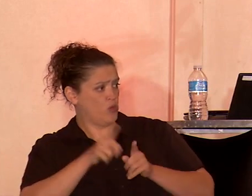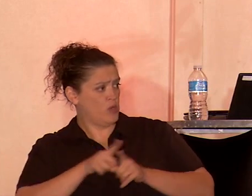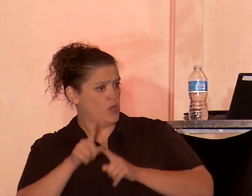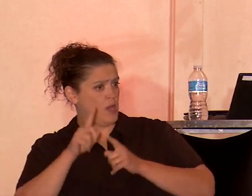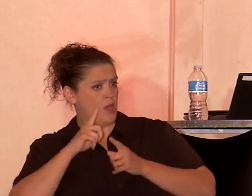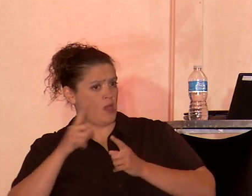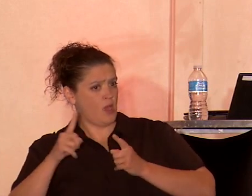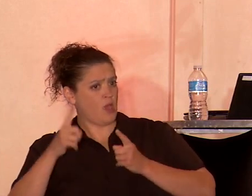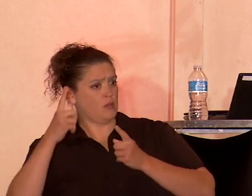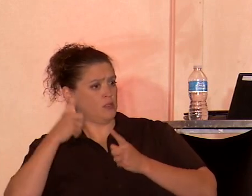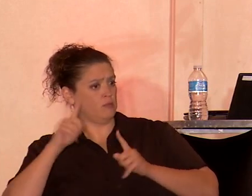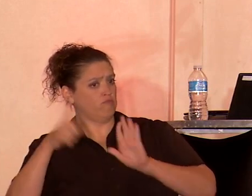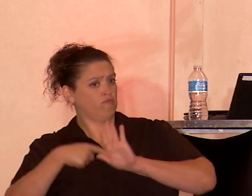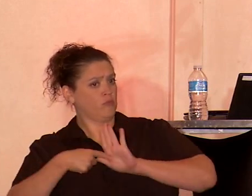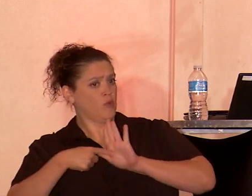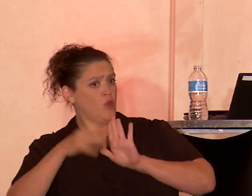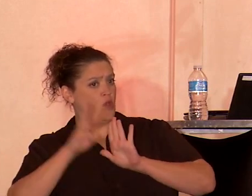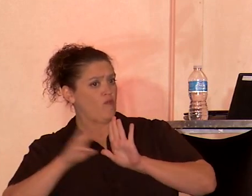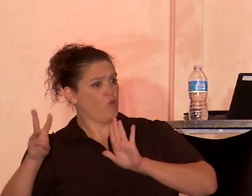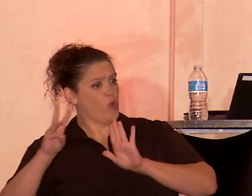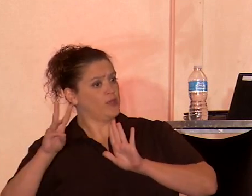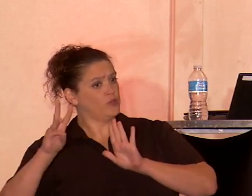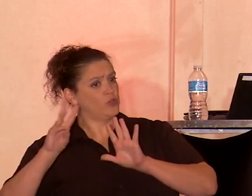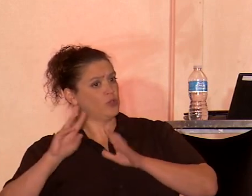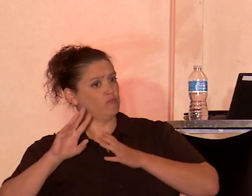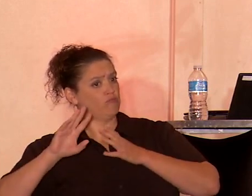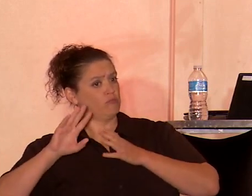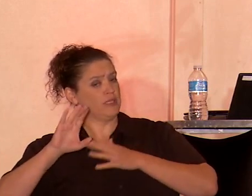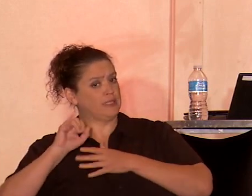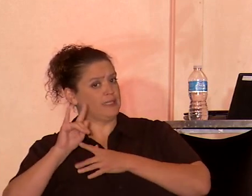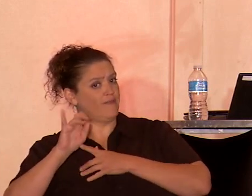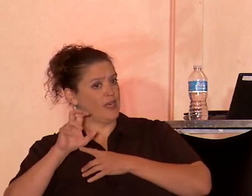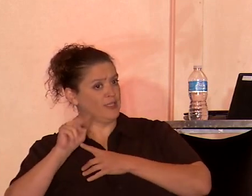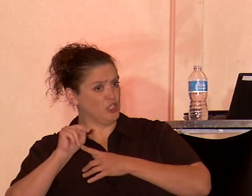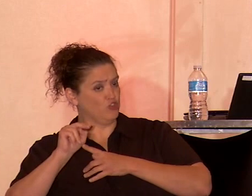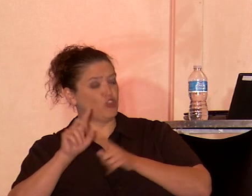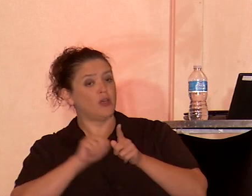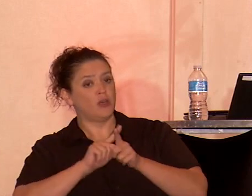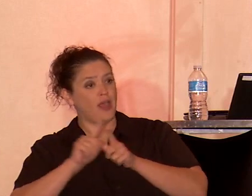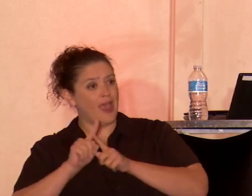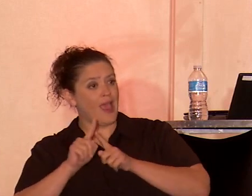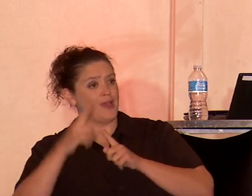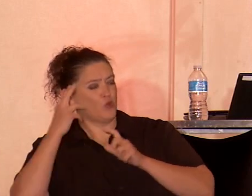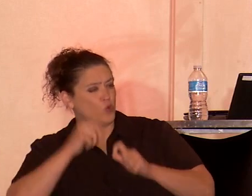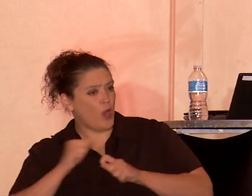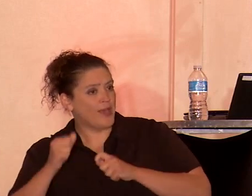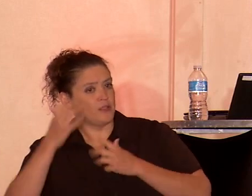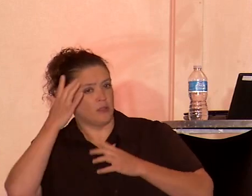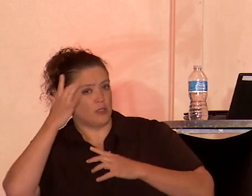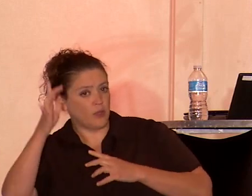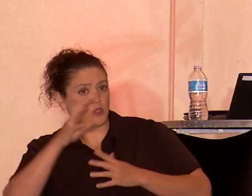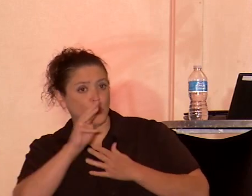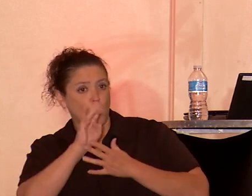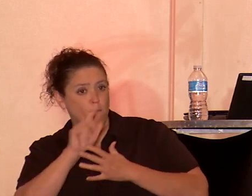exemplars of Western civilization, as rational, intellectual, moral women, walk several